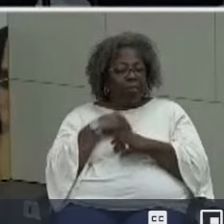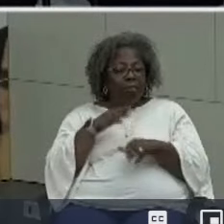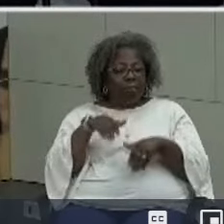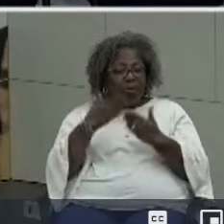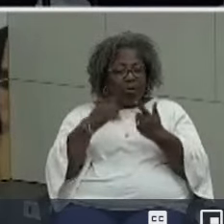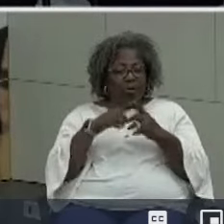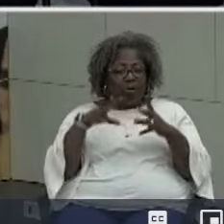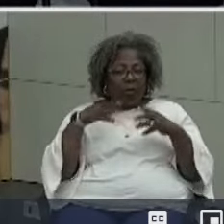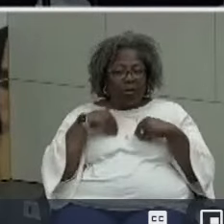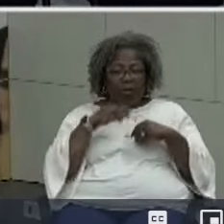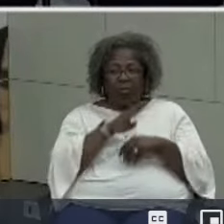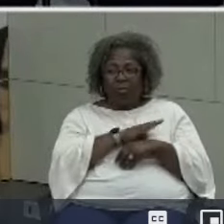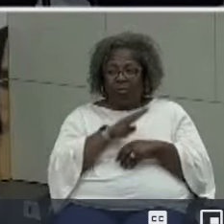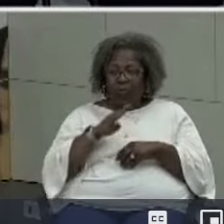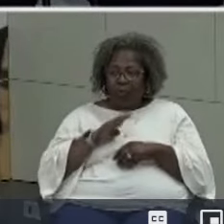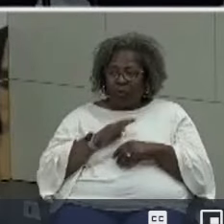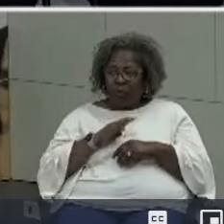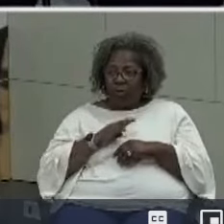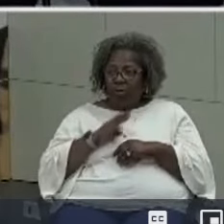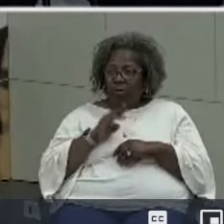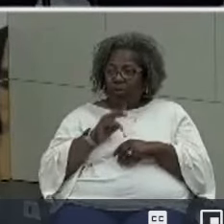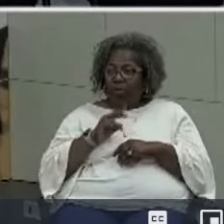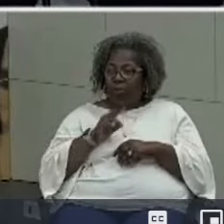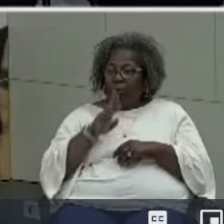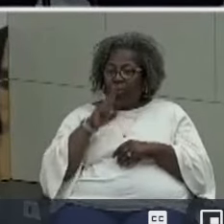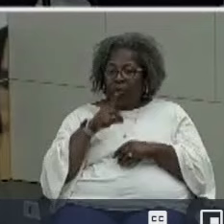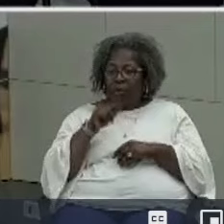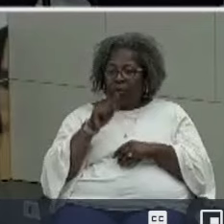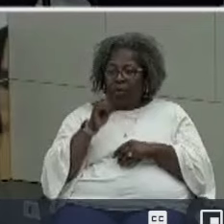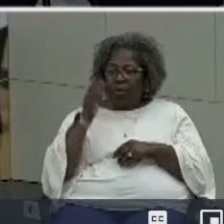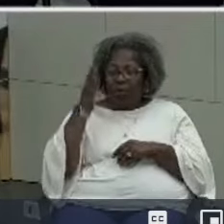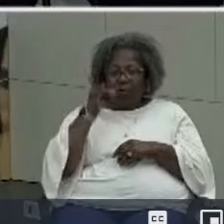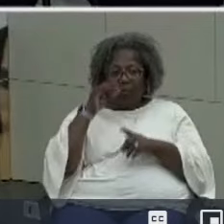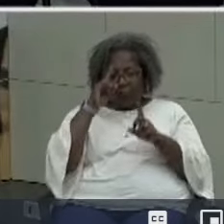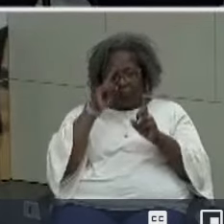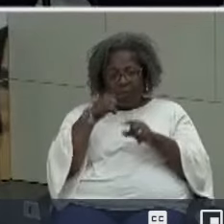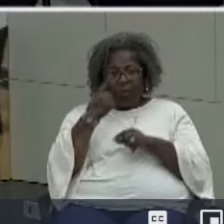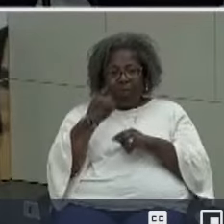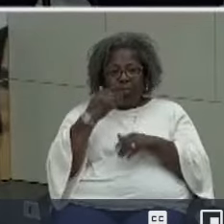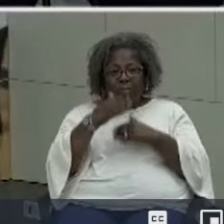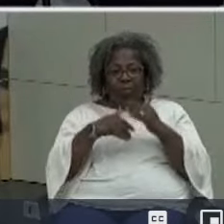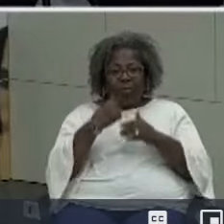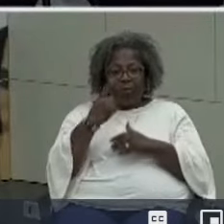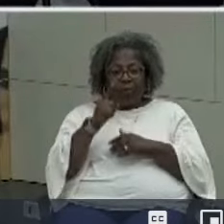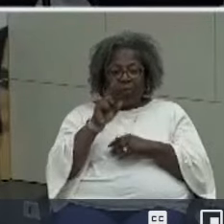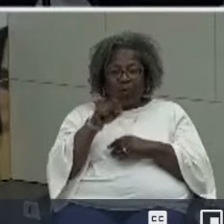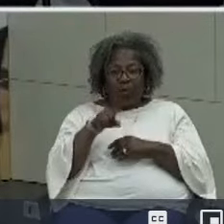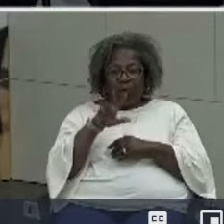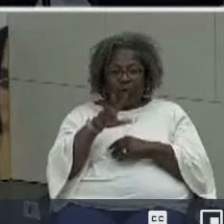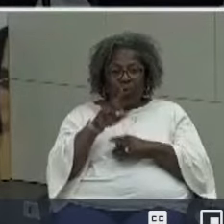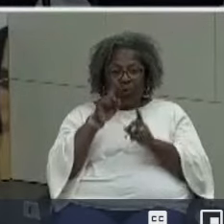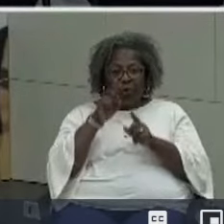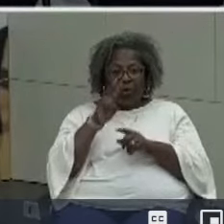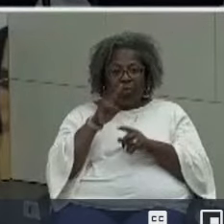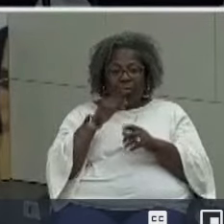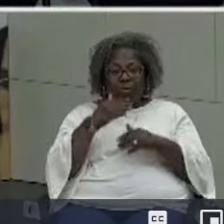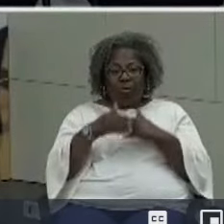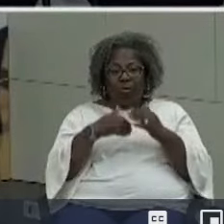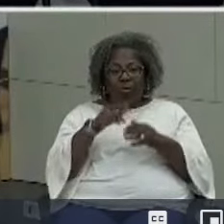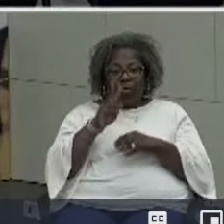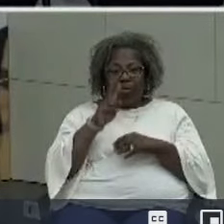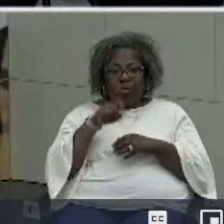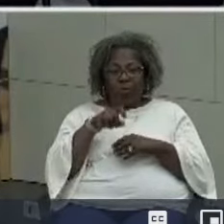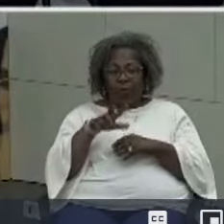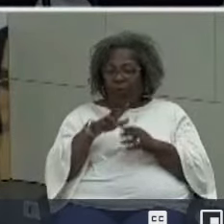to accept the board uh monitoring update presentation of gold one progress measure 1.3 and gold two progress measure 2